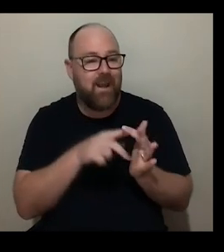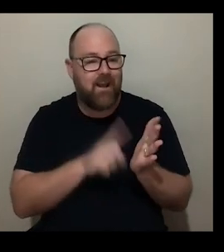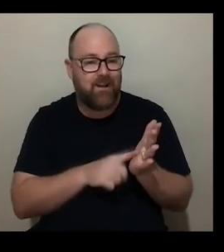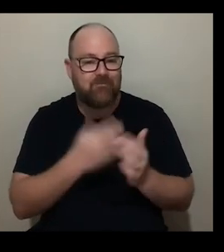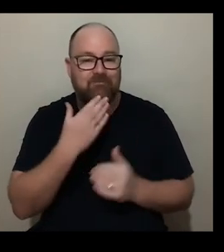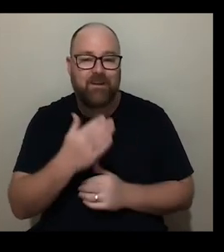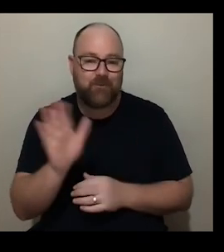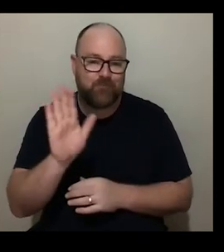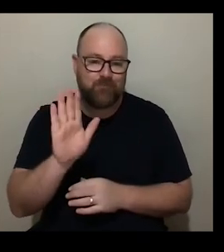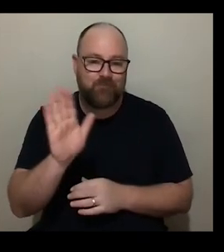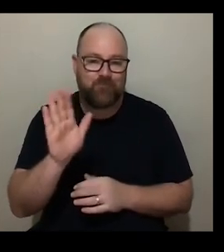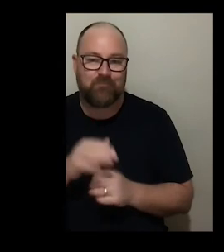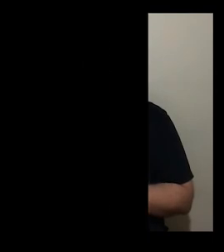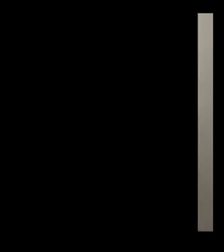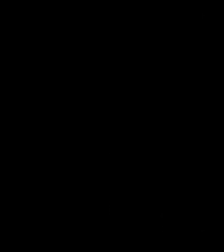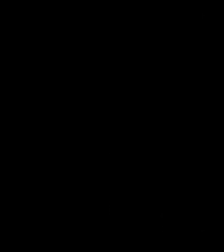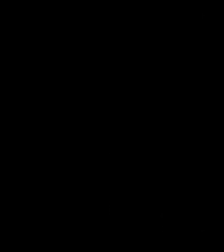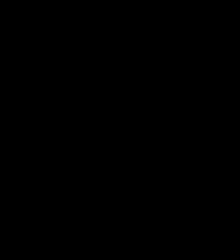thanks everyone bye